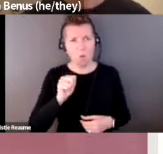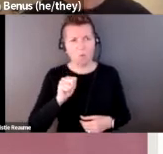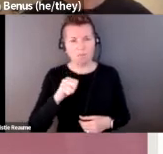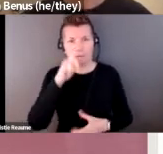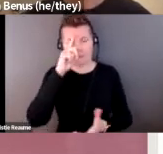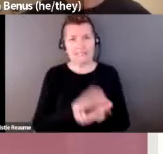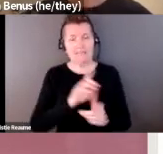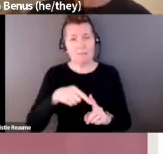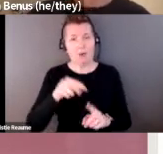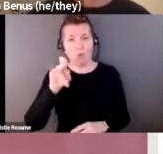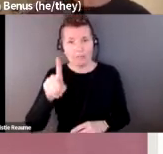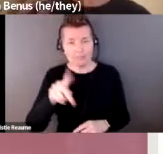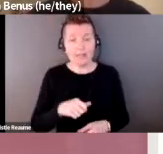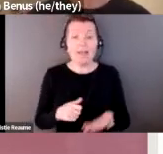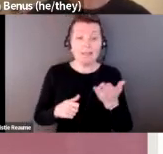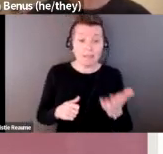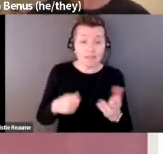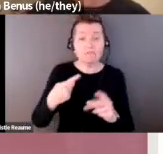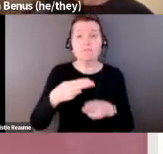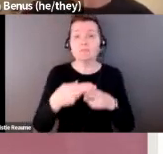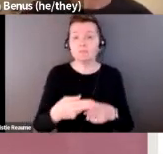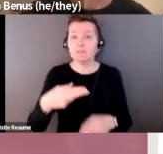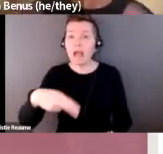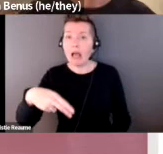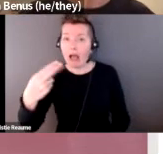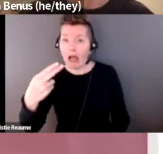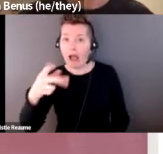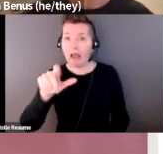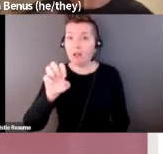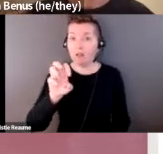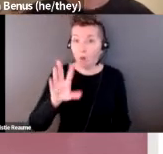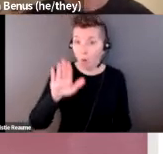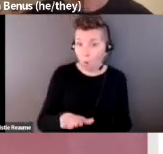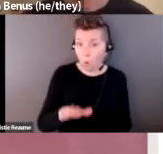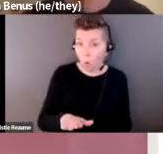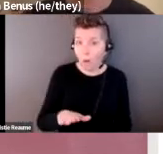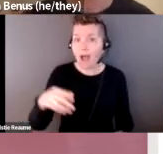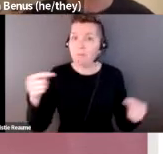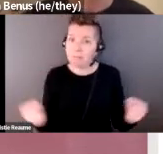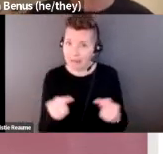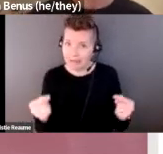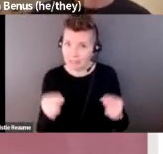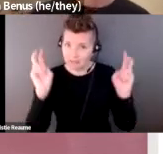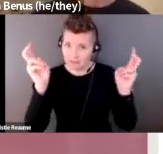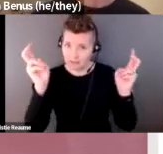High Low Pain, so similarly a floating work with a purple background and